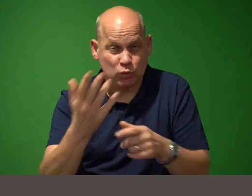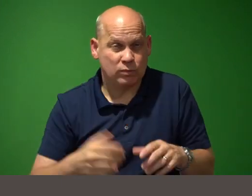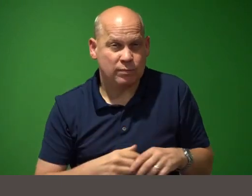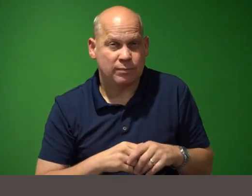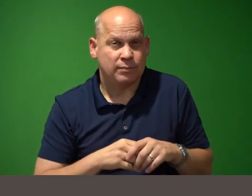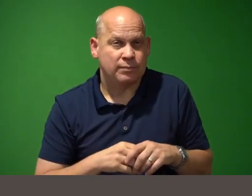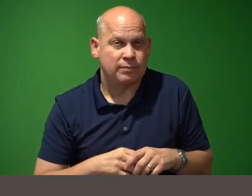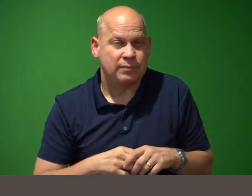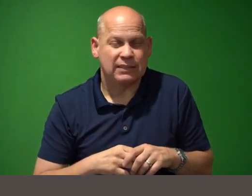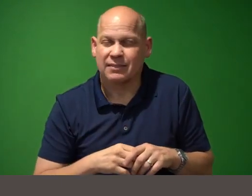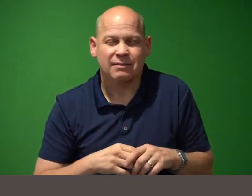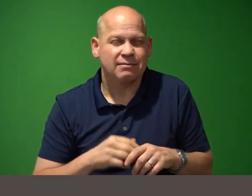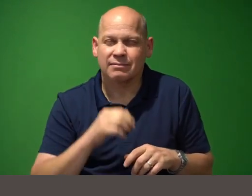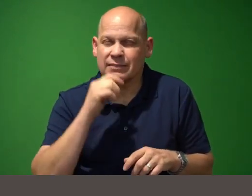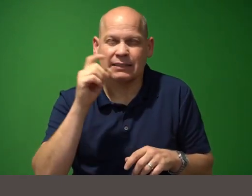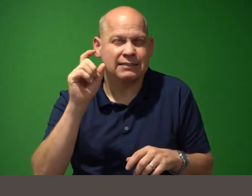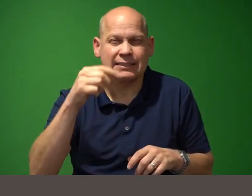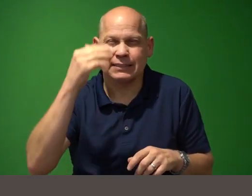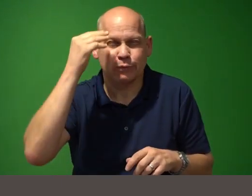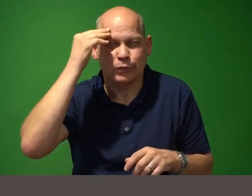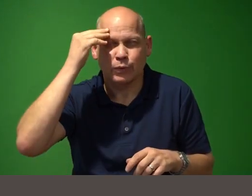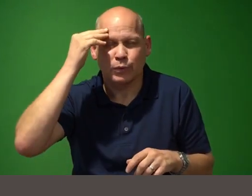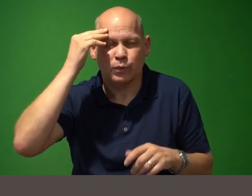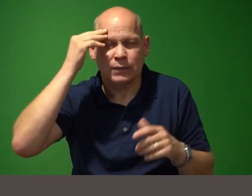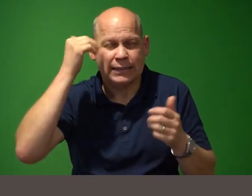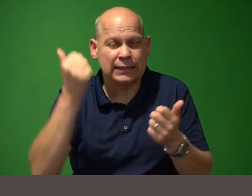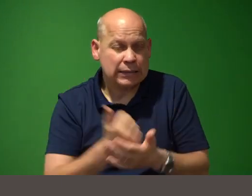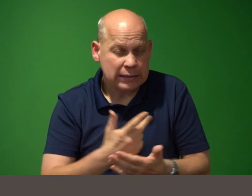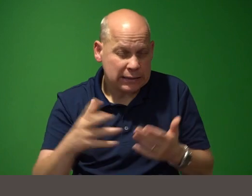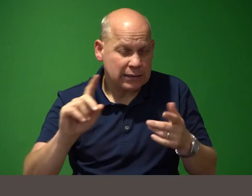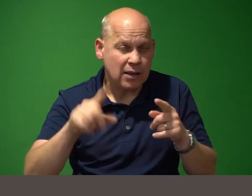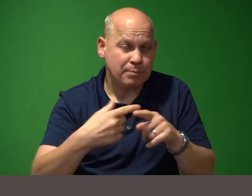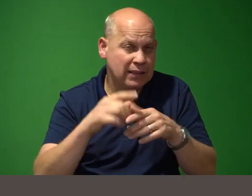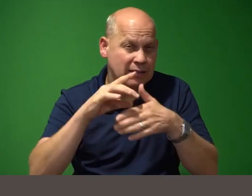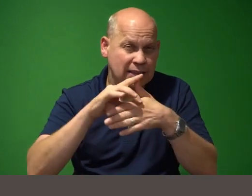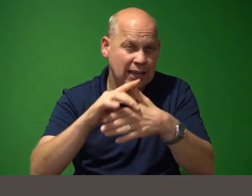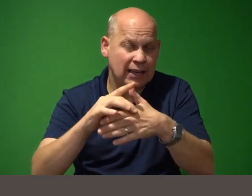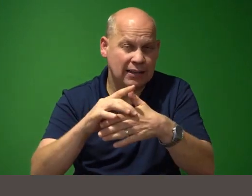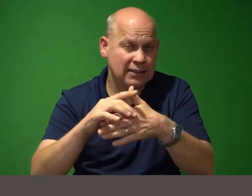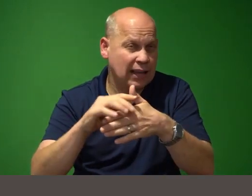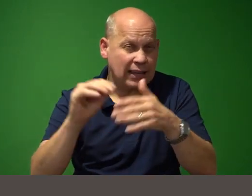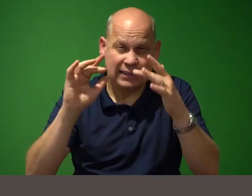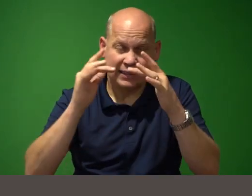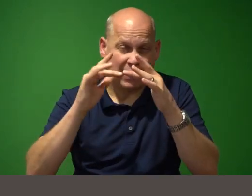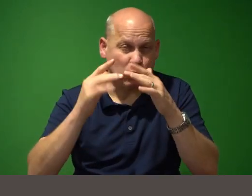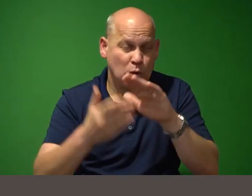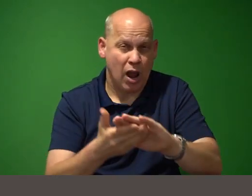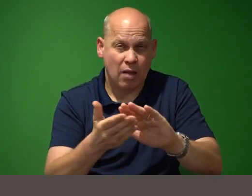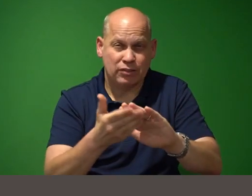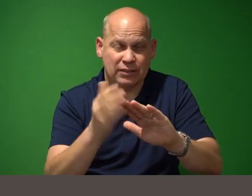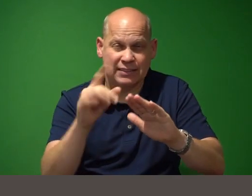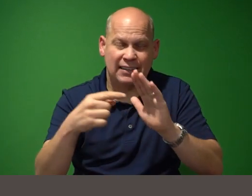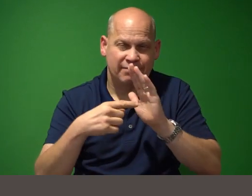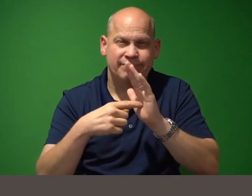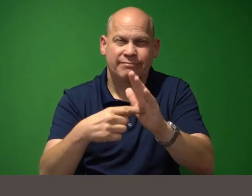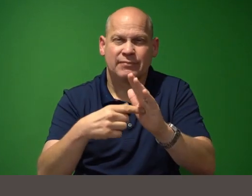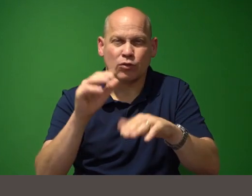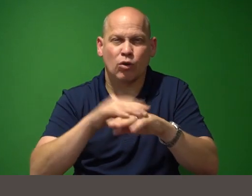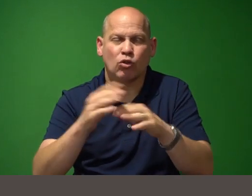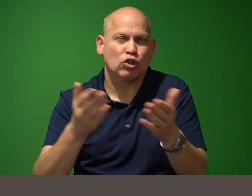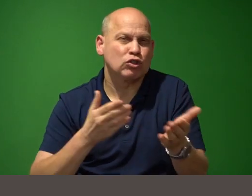anything about the content and the network operations that existed on the server now